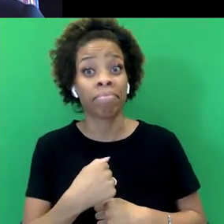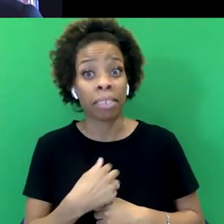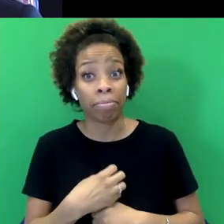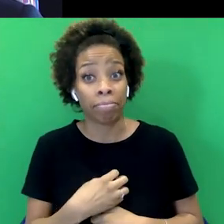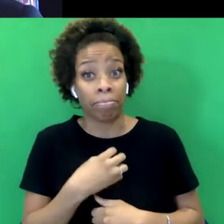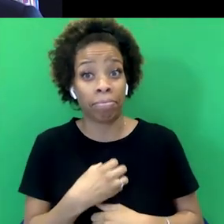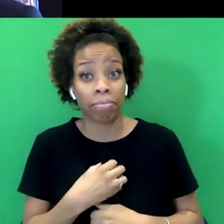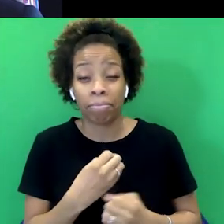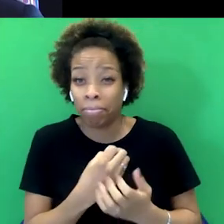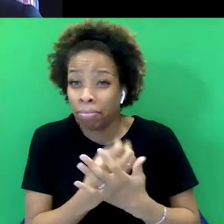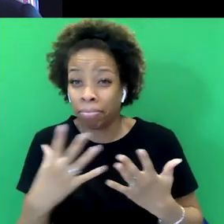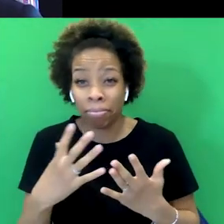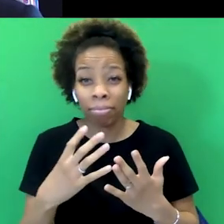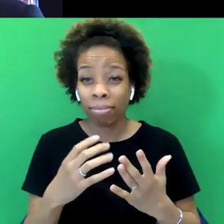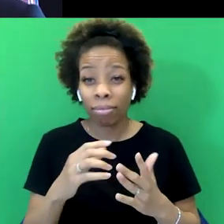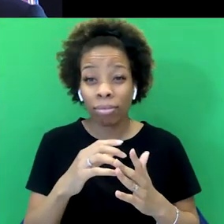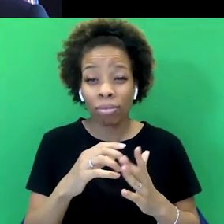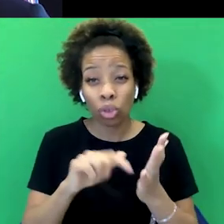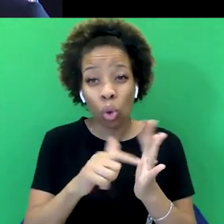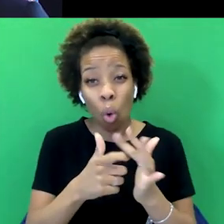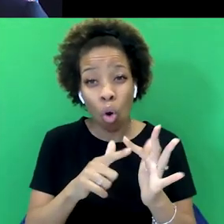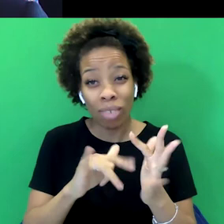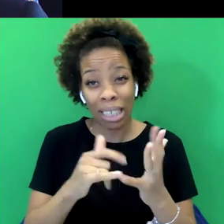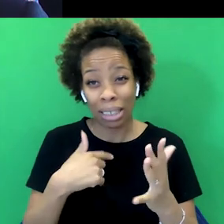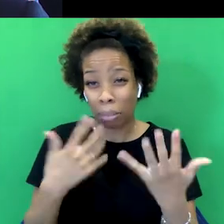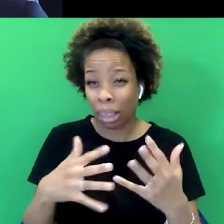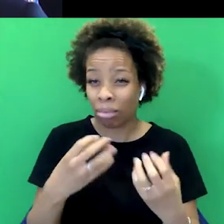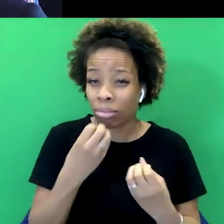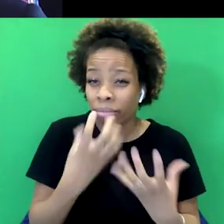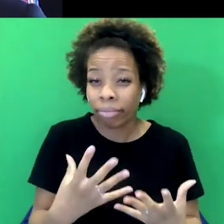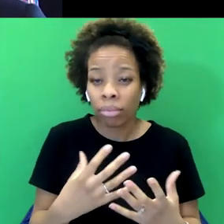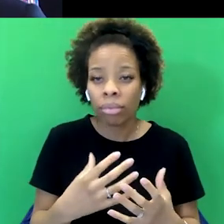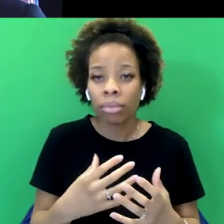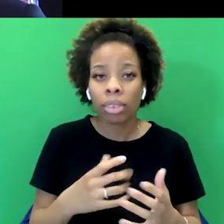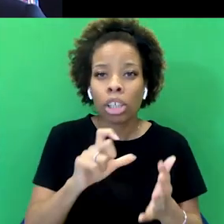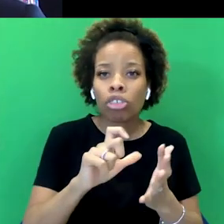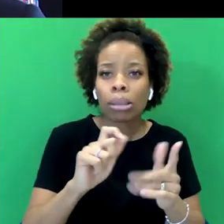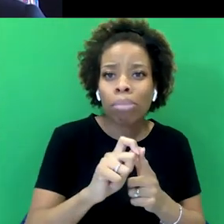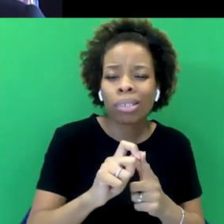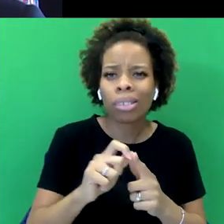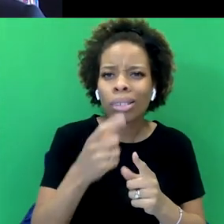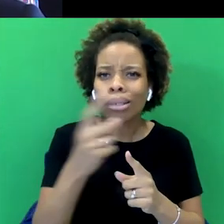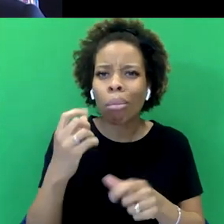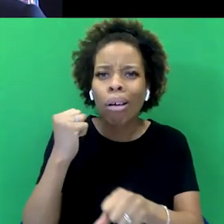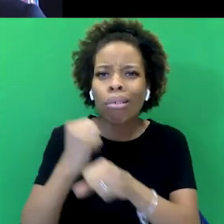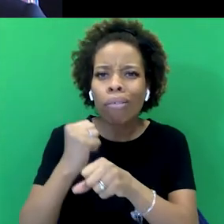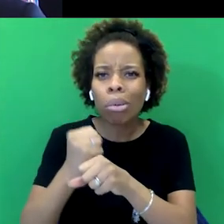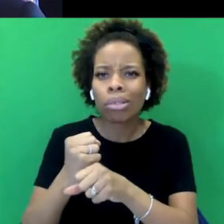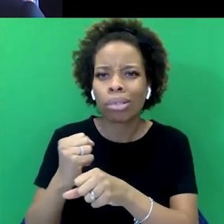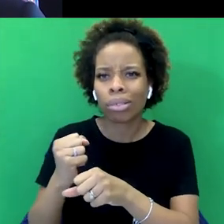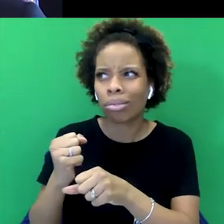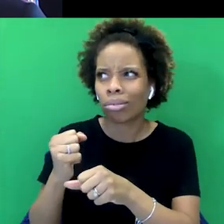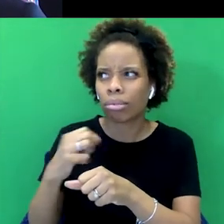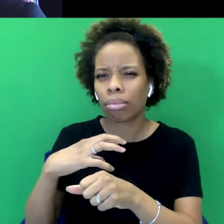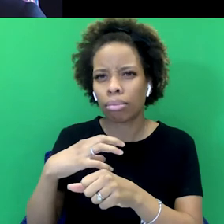book. So Chris Patton gave me a rave review. Sajid Javid's reading it. A few other government ministers are, I probably can't name them. I don't know if they